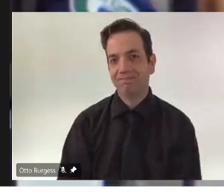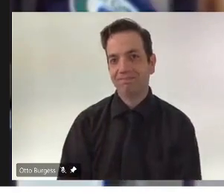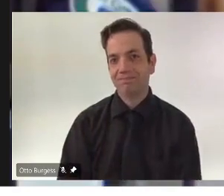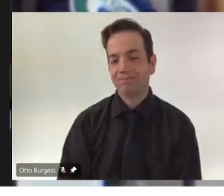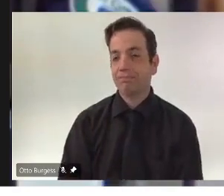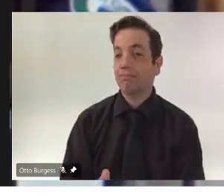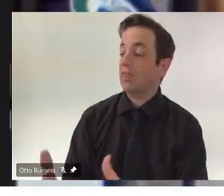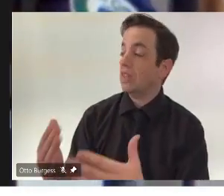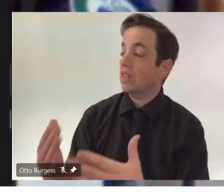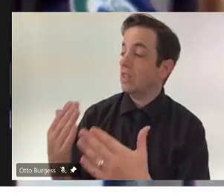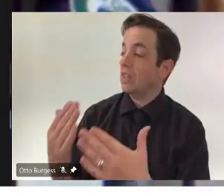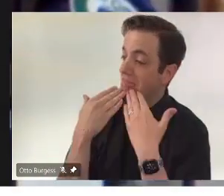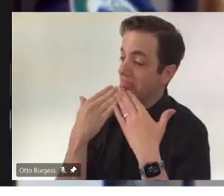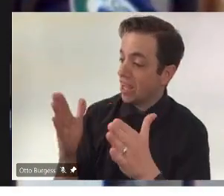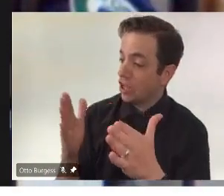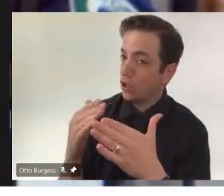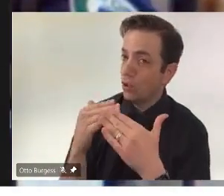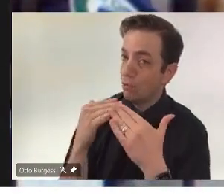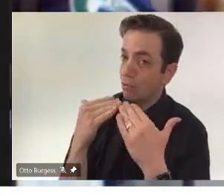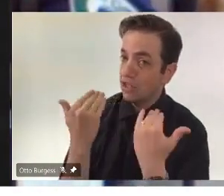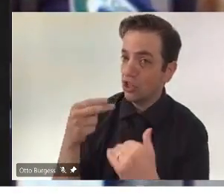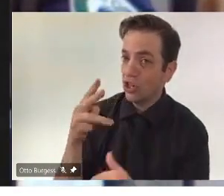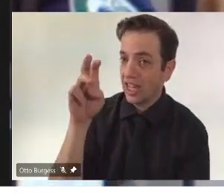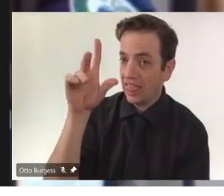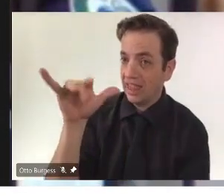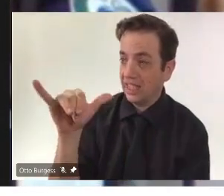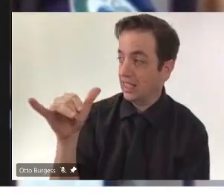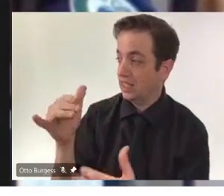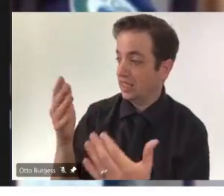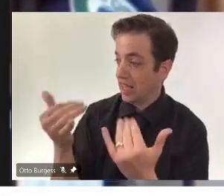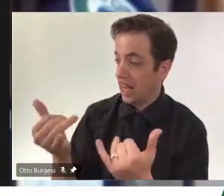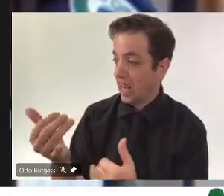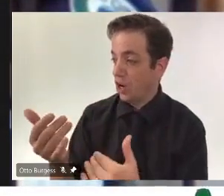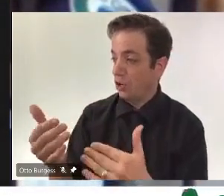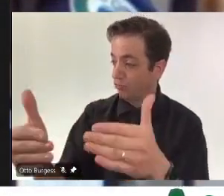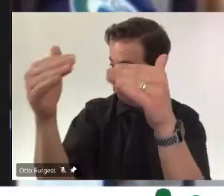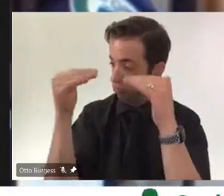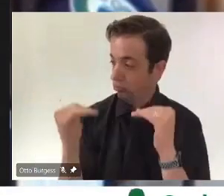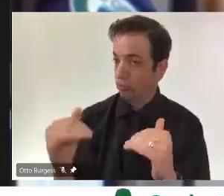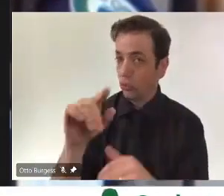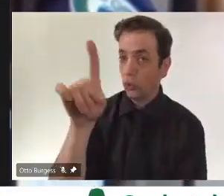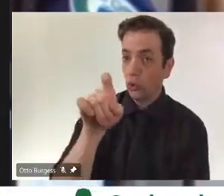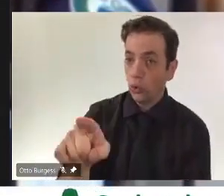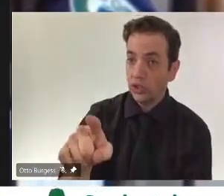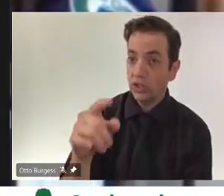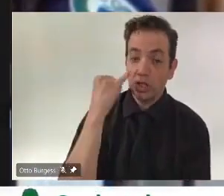We'll now move to questions. If anybody has a question, just simply raise your hand.